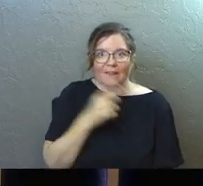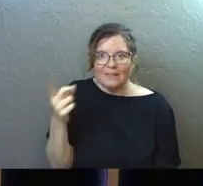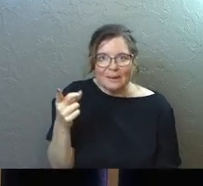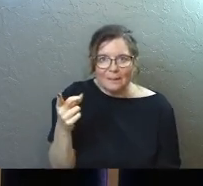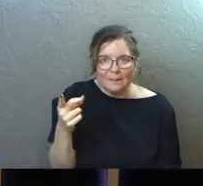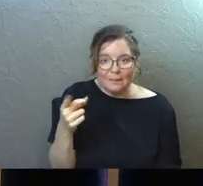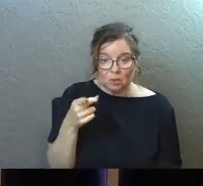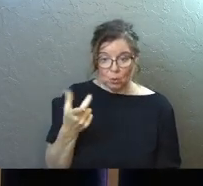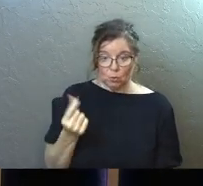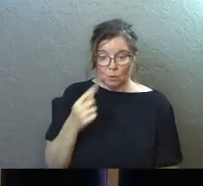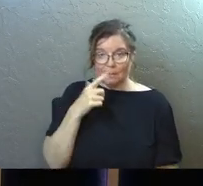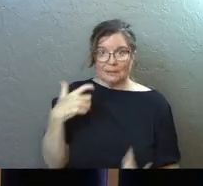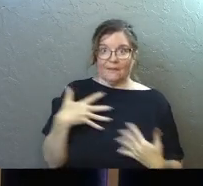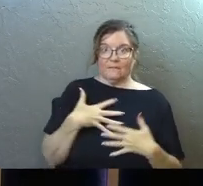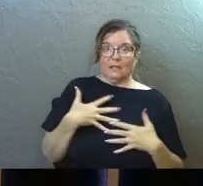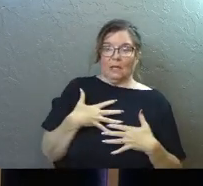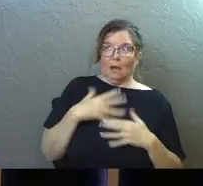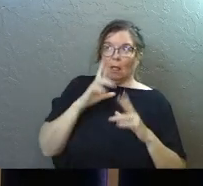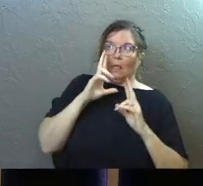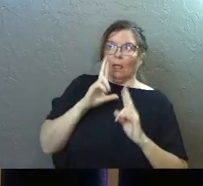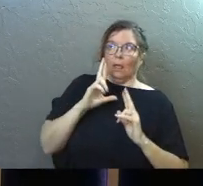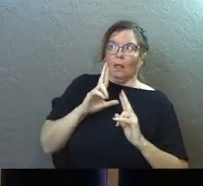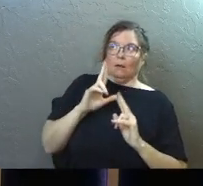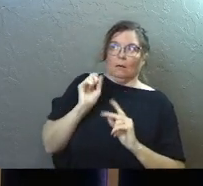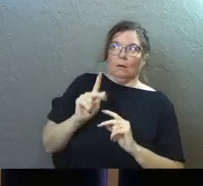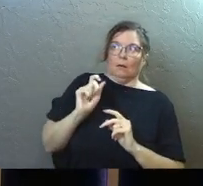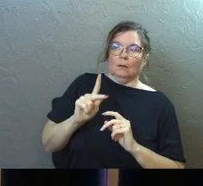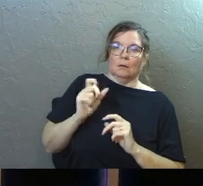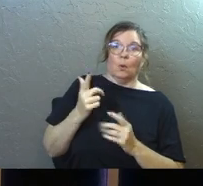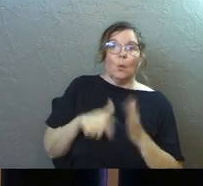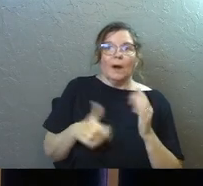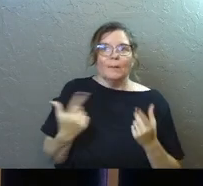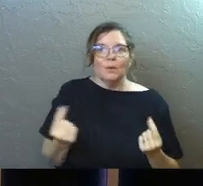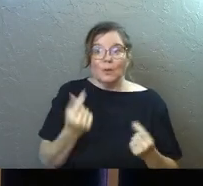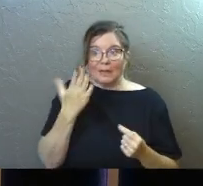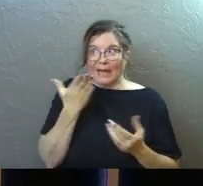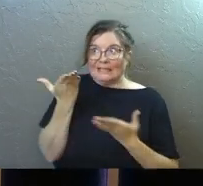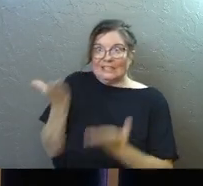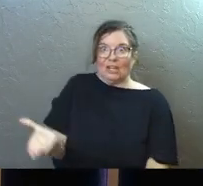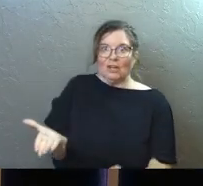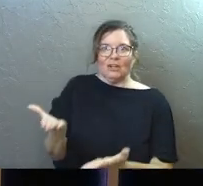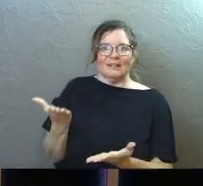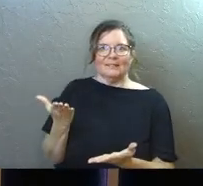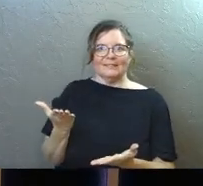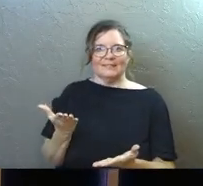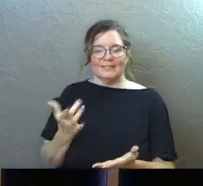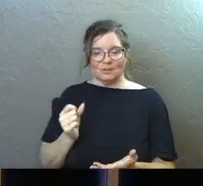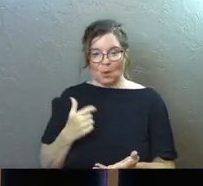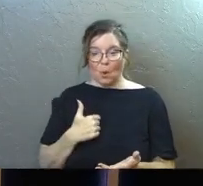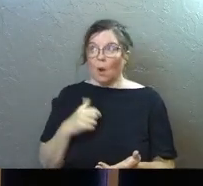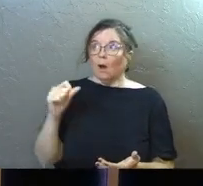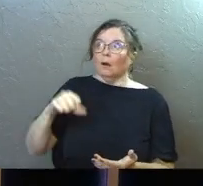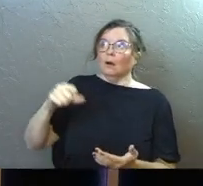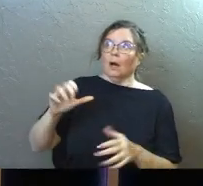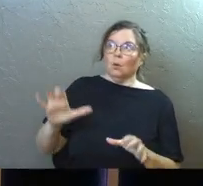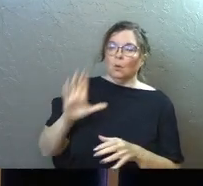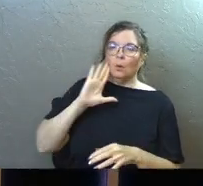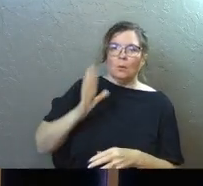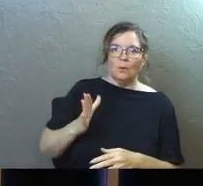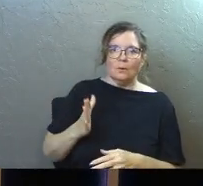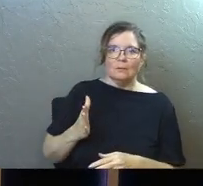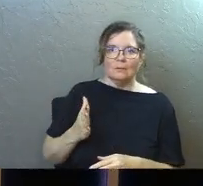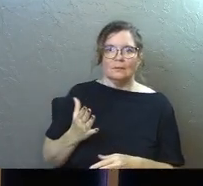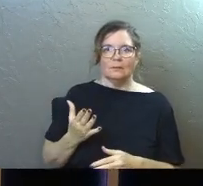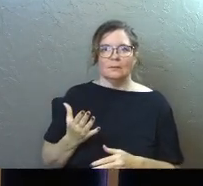him. You would do it out of fear because what else am I going to do? God's right here. So I'll, yeah, I'll do it.